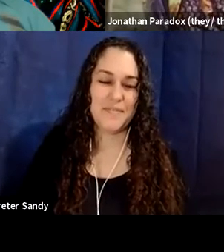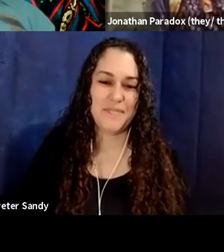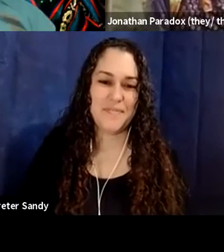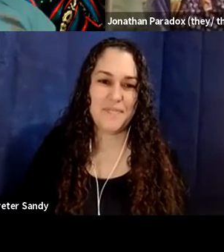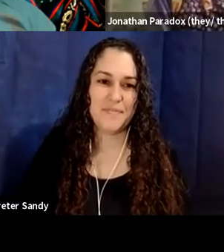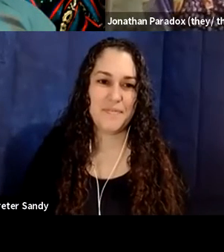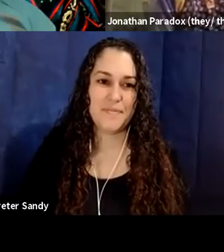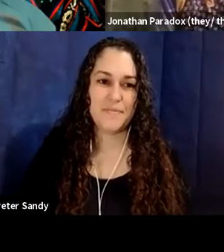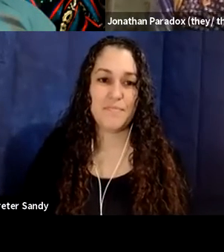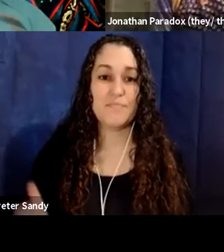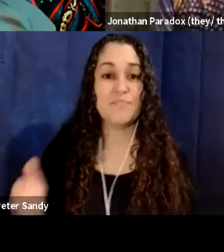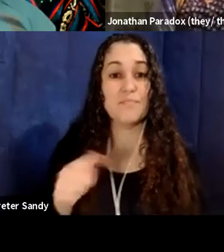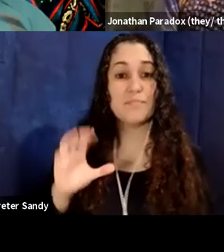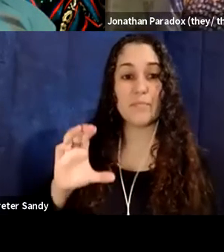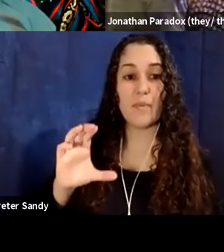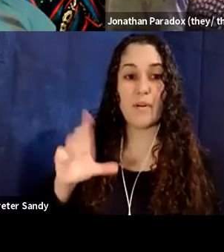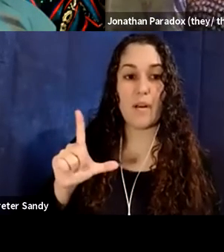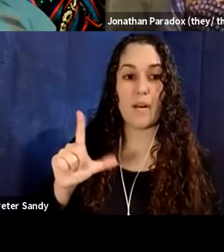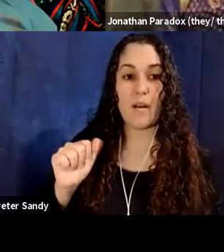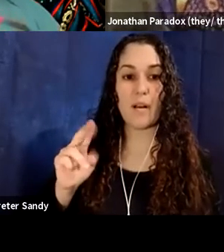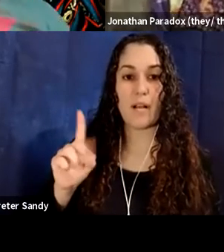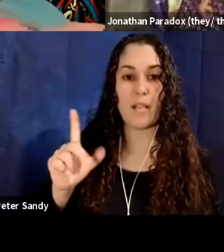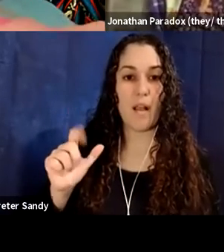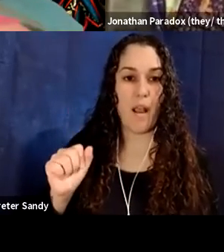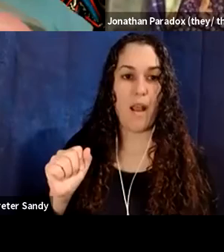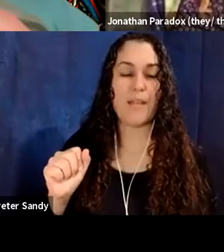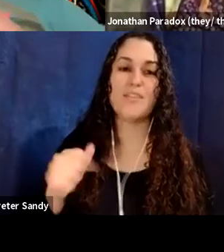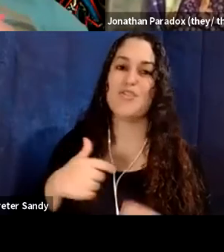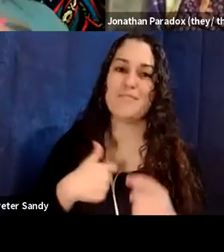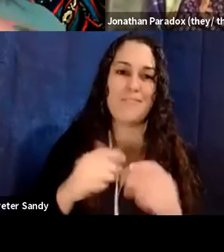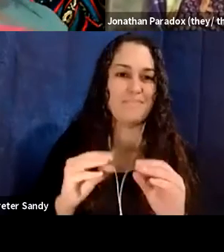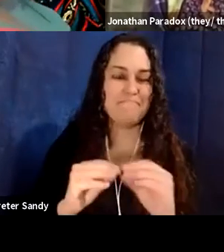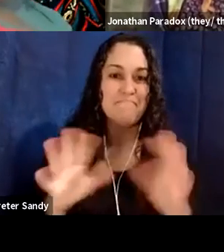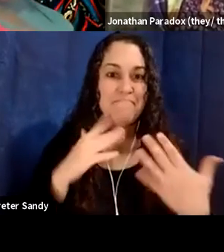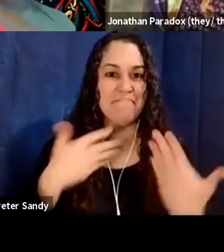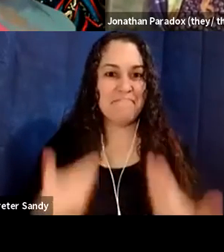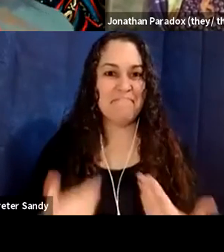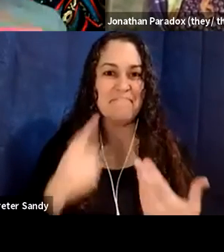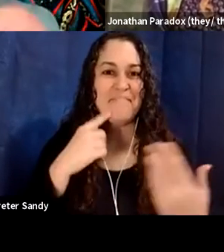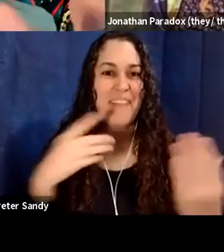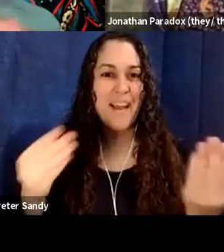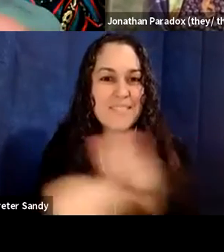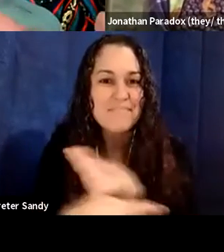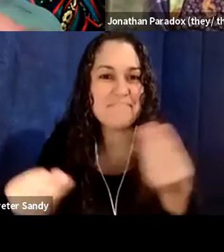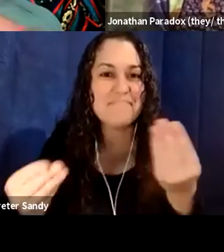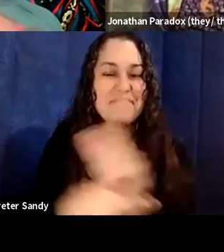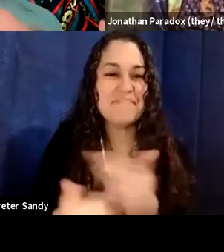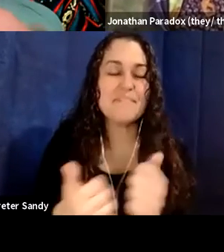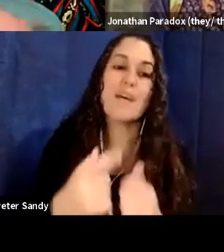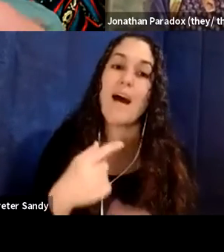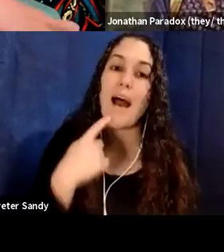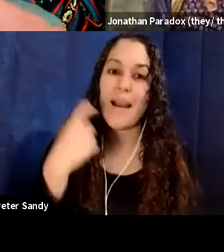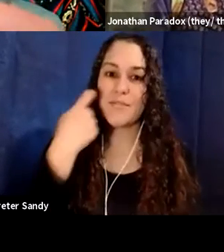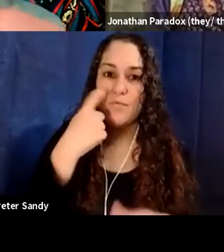This is Claudia doing another piece of just transparent facilitation and meaning making with y'all. I'm